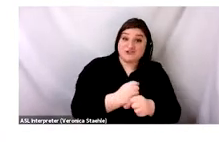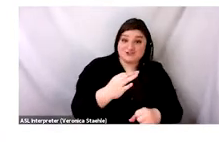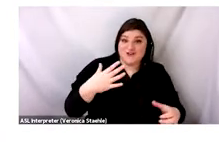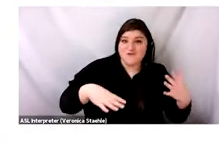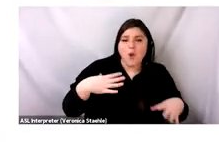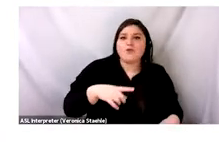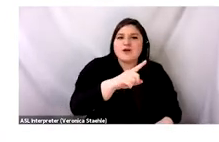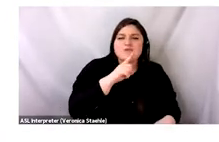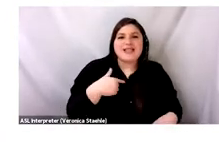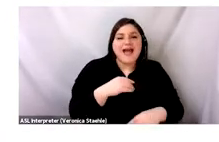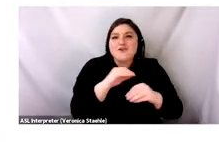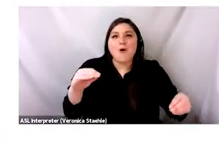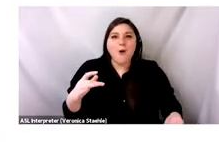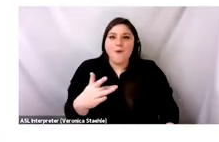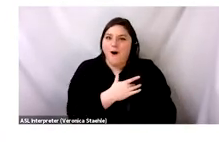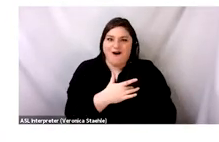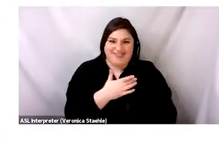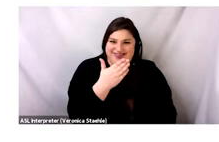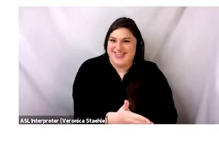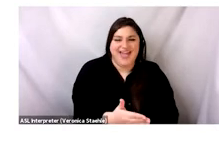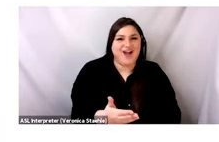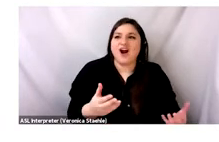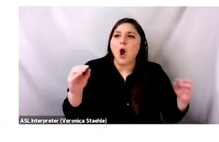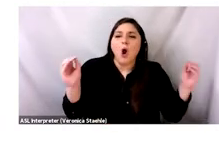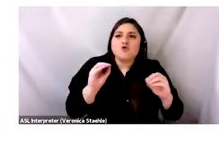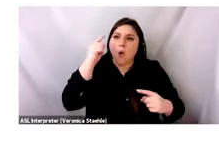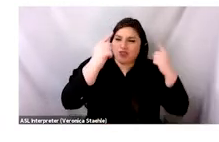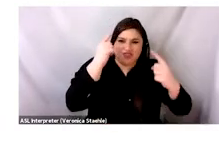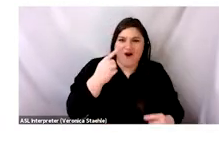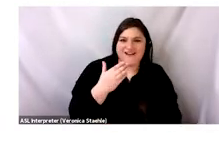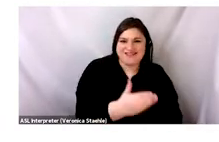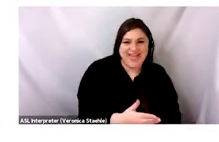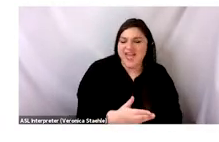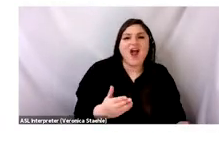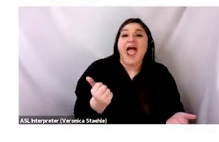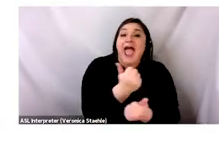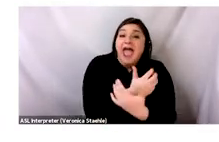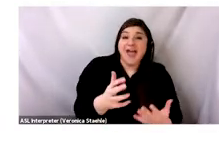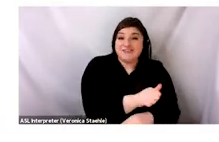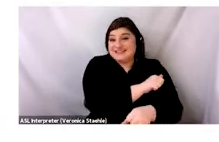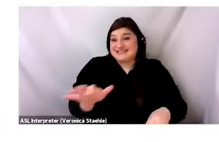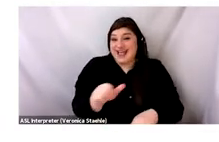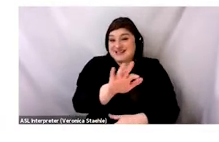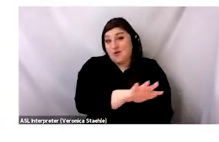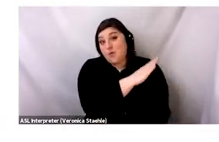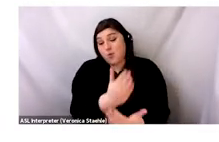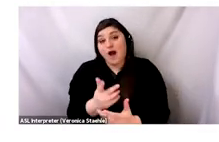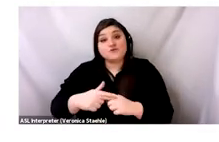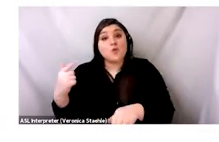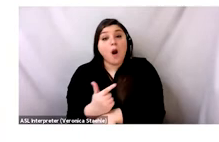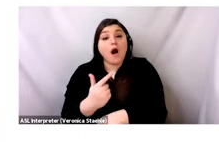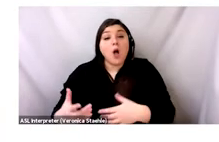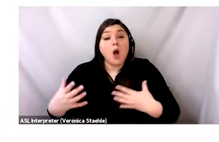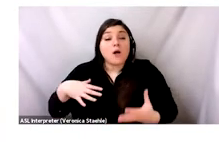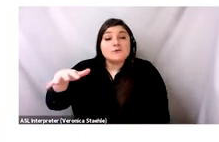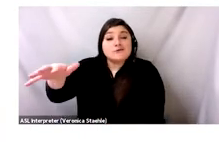or thought and no offense, because what we receive or what we see in the secondhand market lately is just basically fast